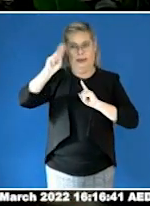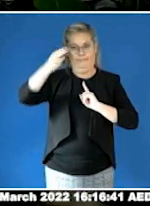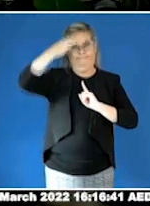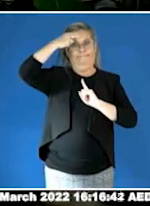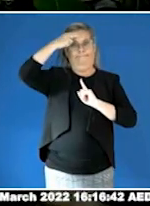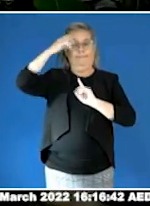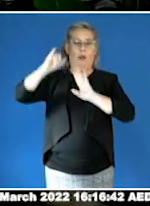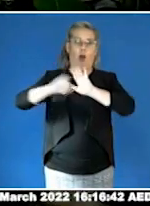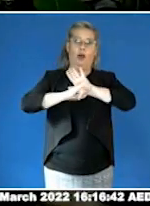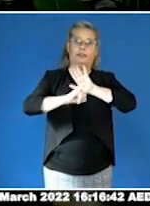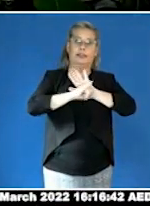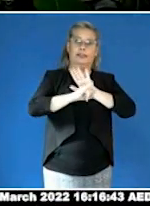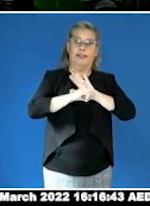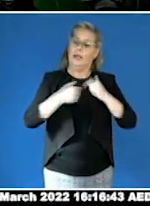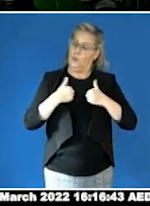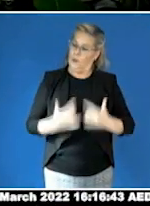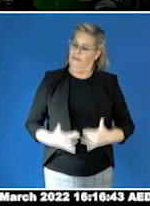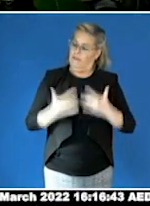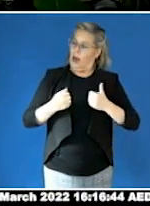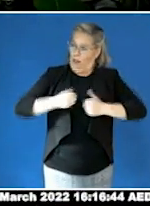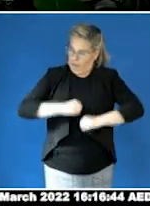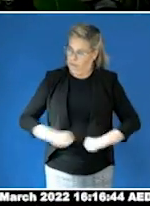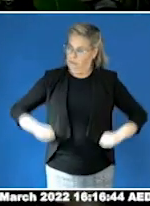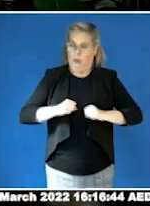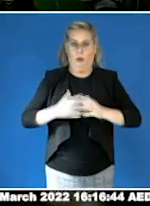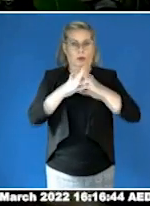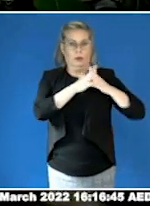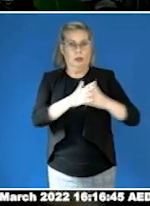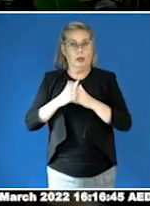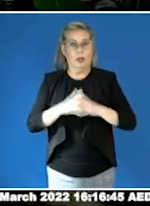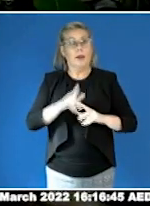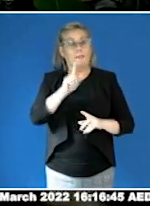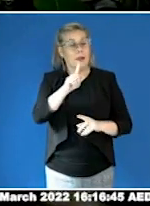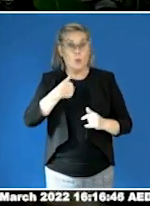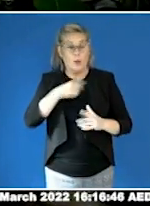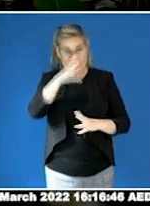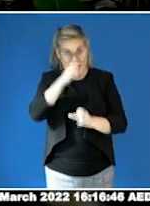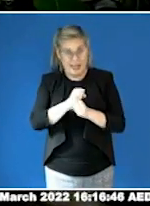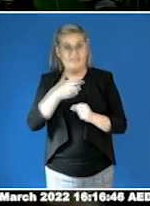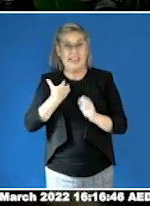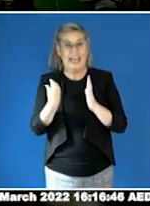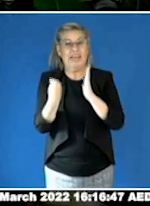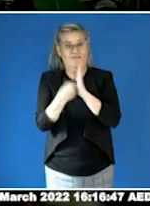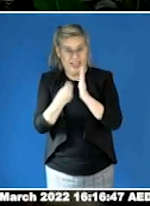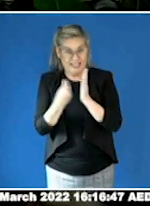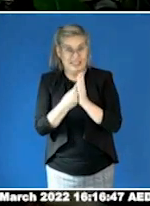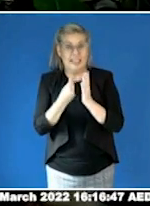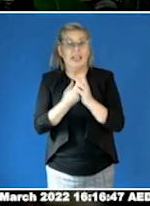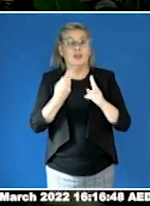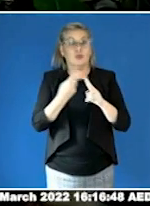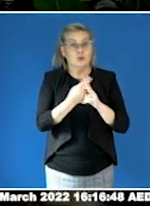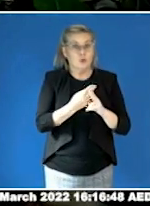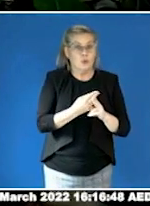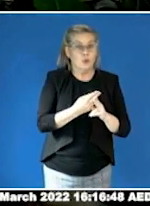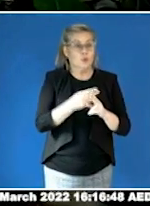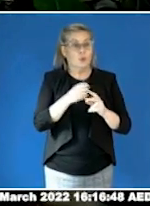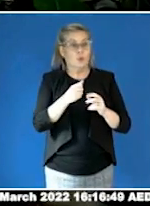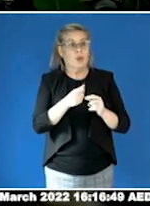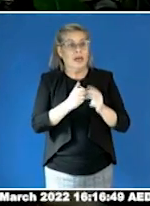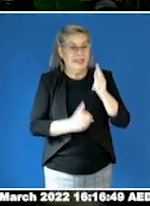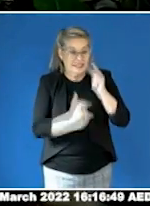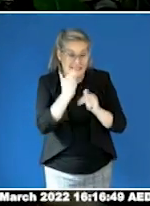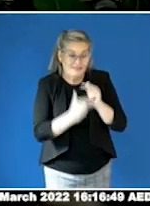peer support programs and events that enable social connections for autistic girls, women and gender diverse individuals.